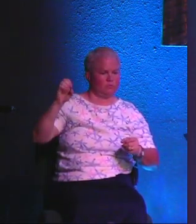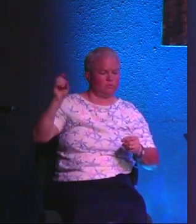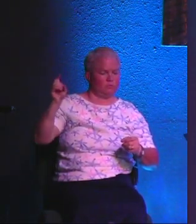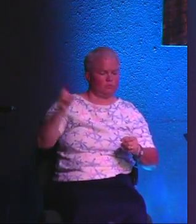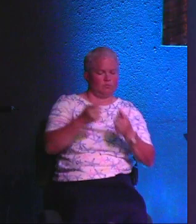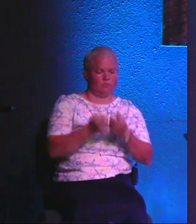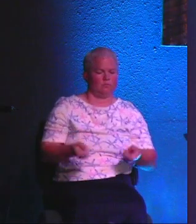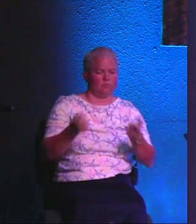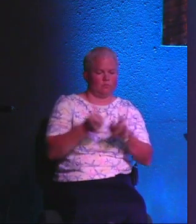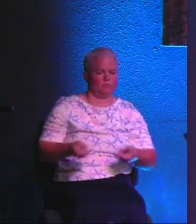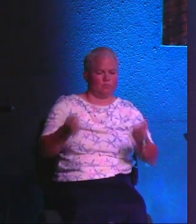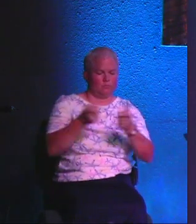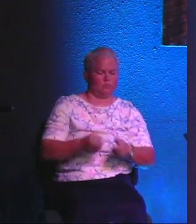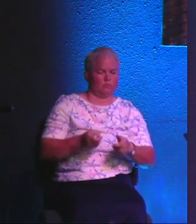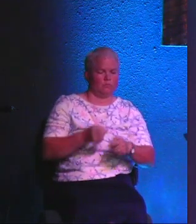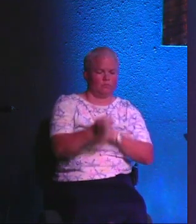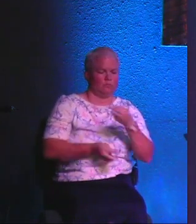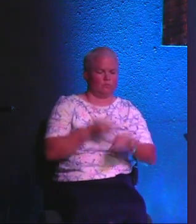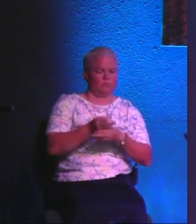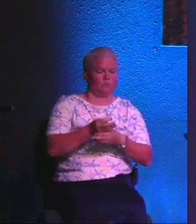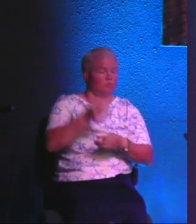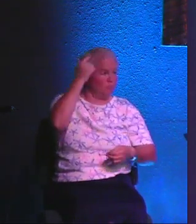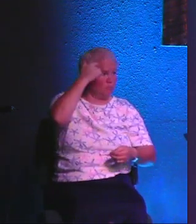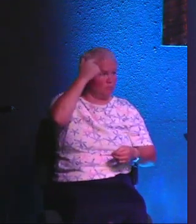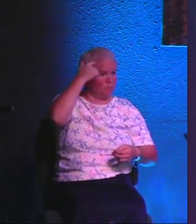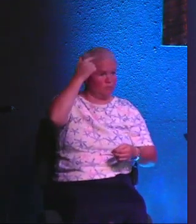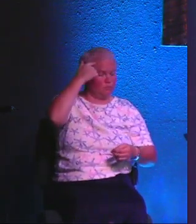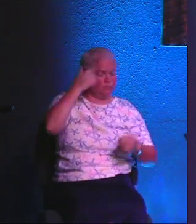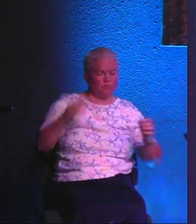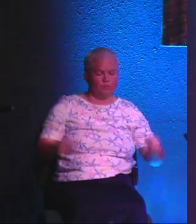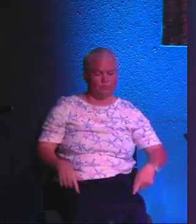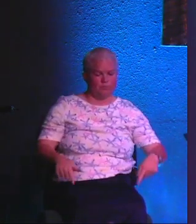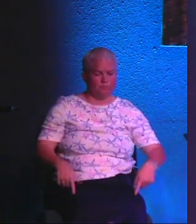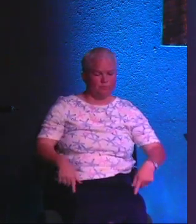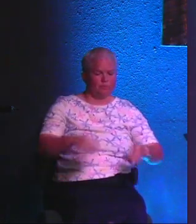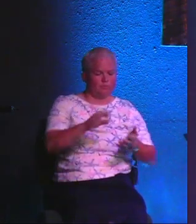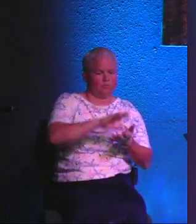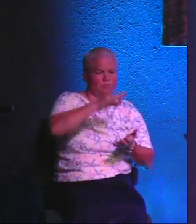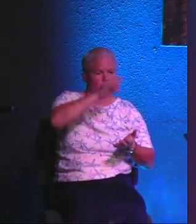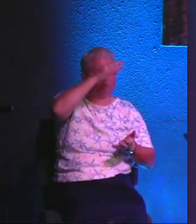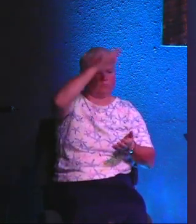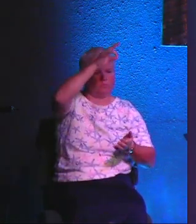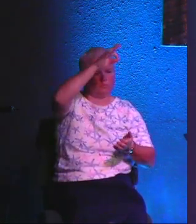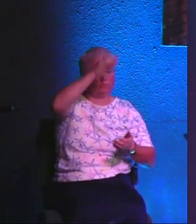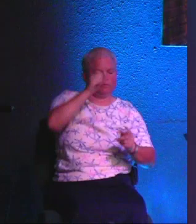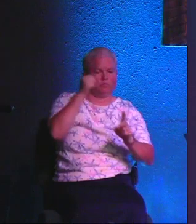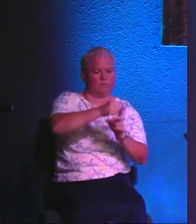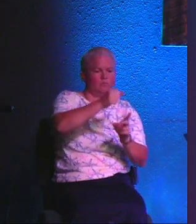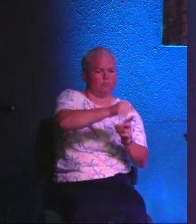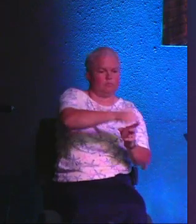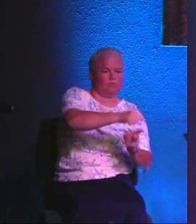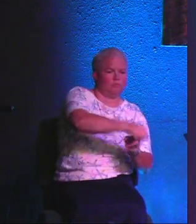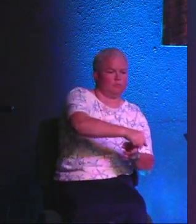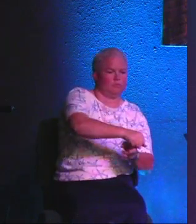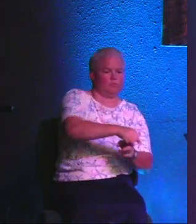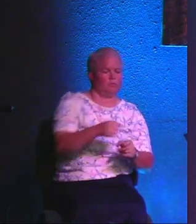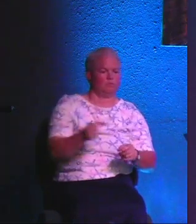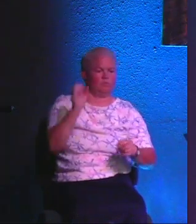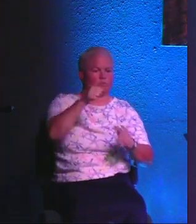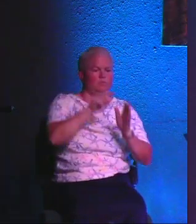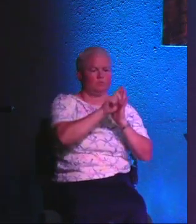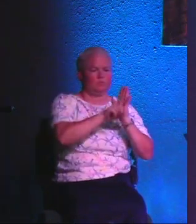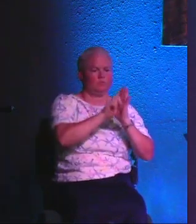live in this fallen and sinful world. See, our mind, our body, and our spirit is under attack every